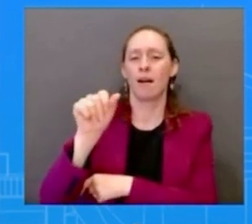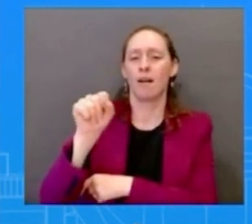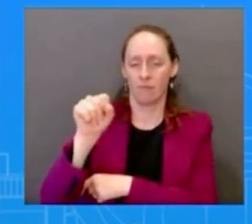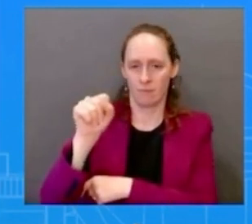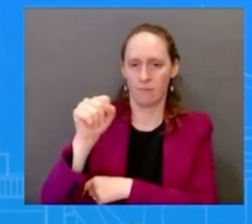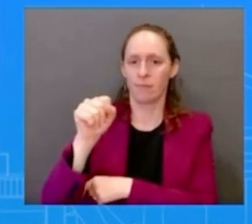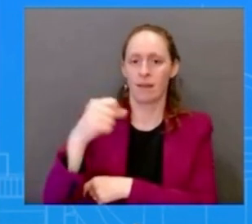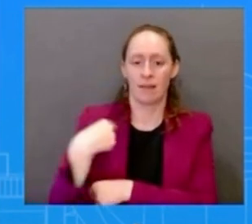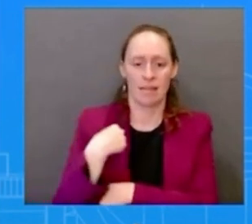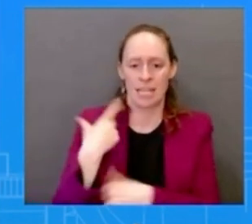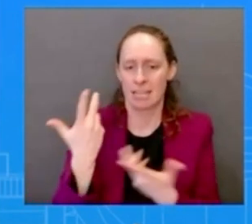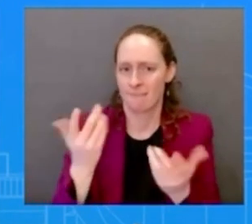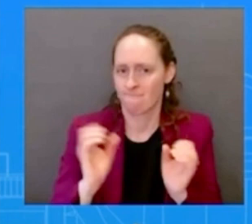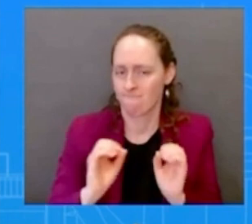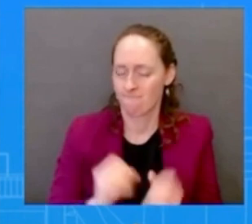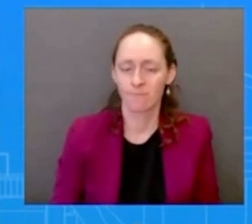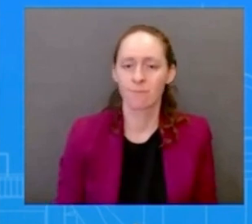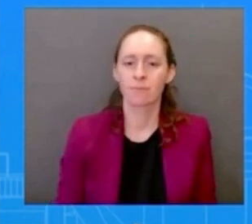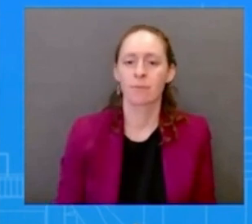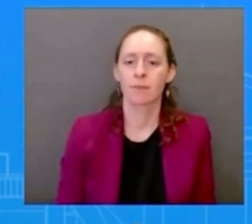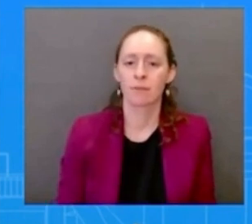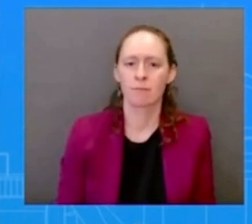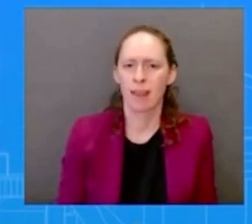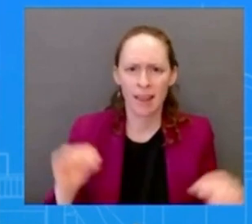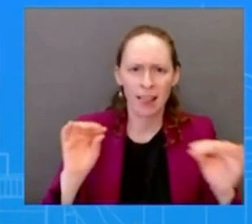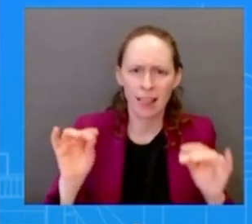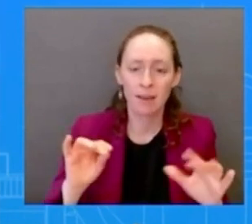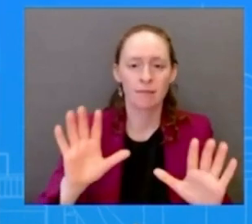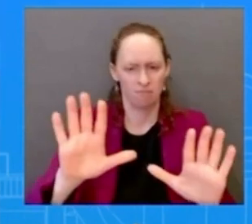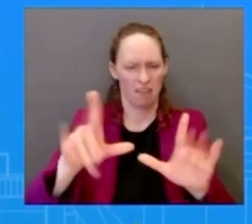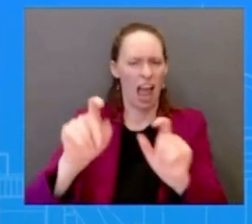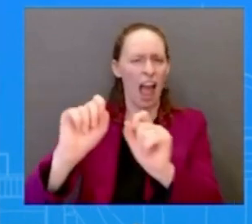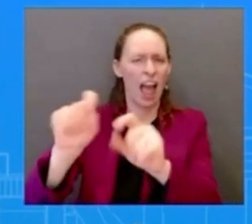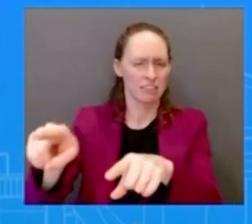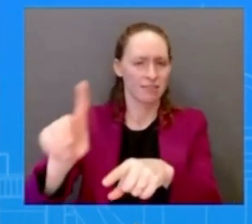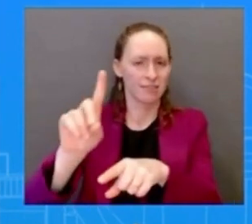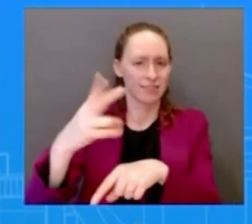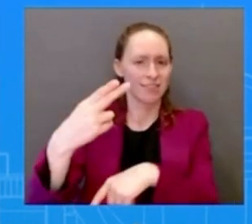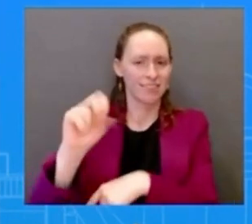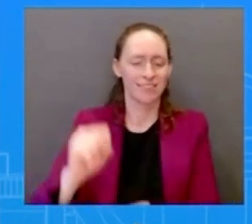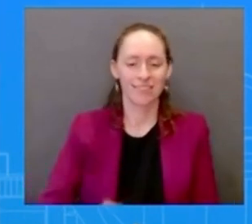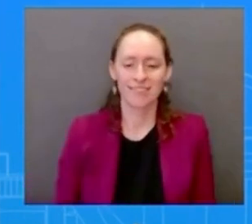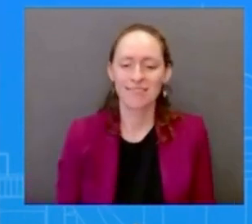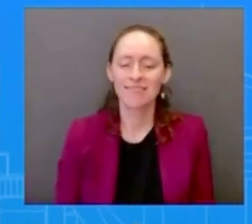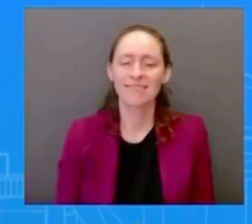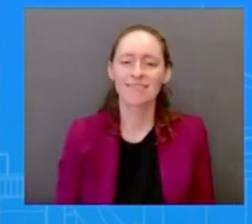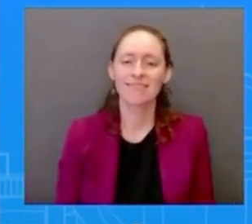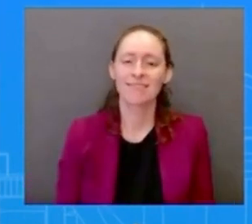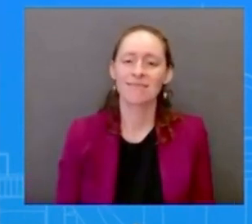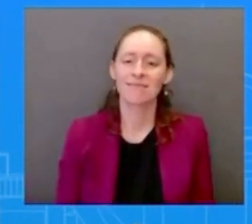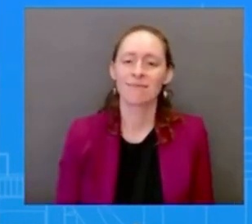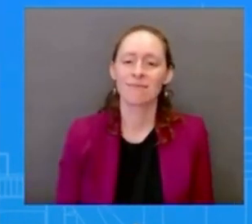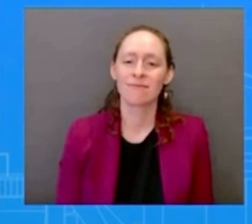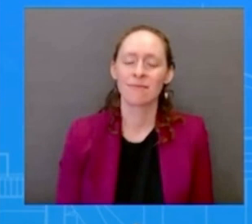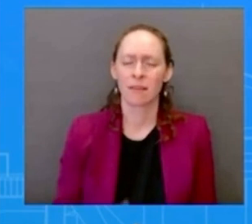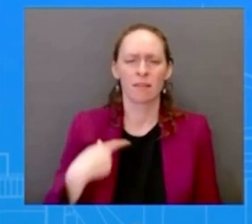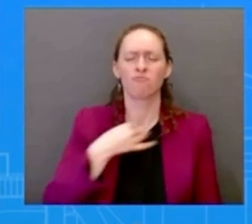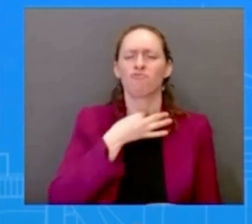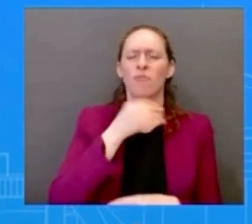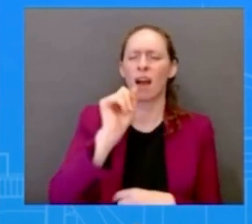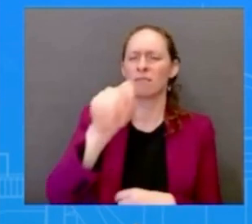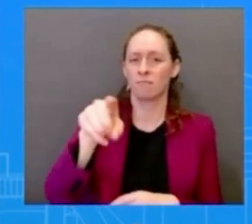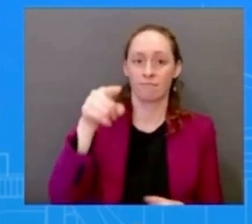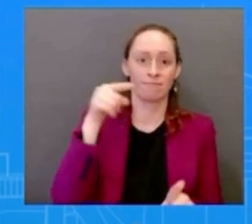would i would refer you to department of homeland security one more question on the on the video is there a red line for for